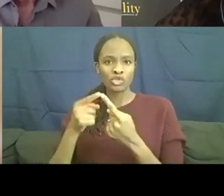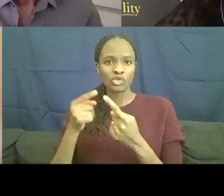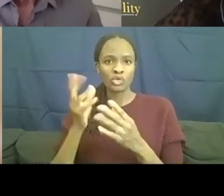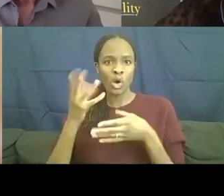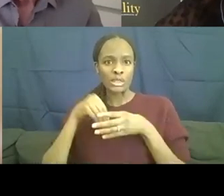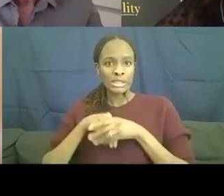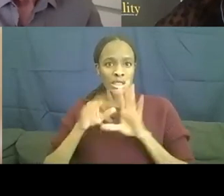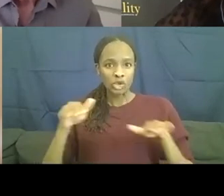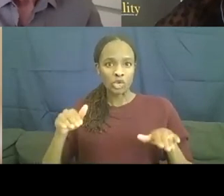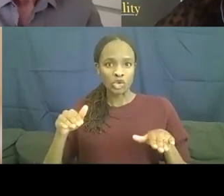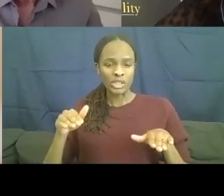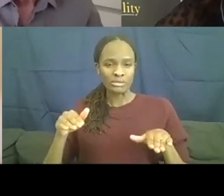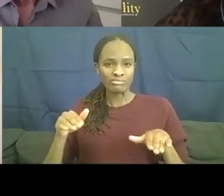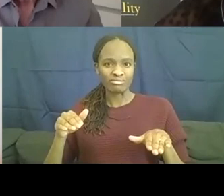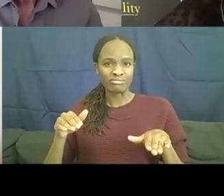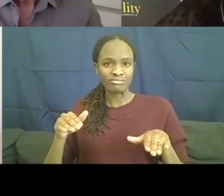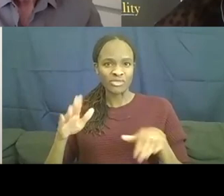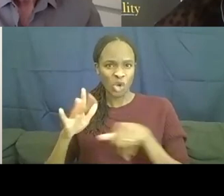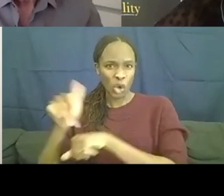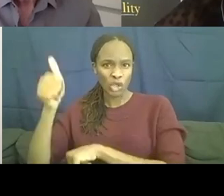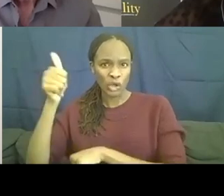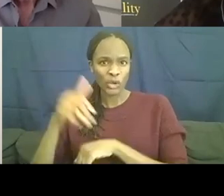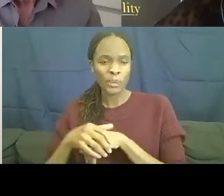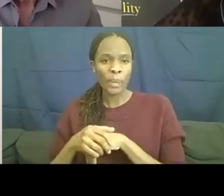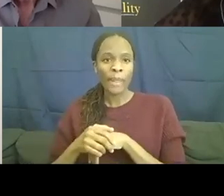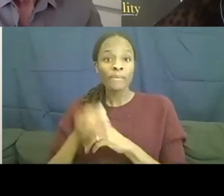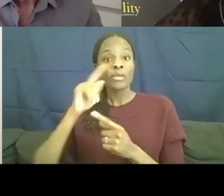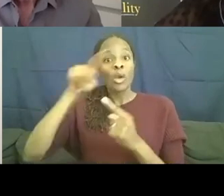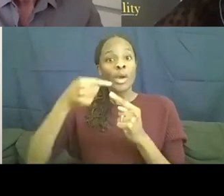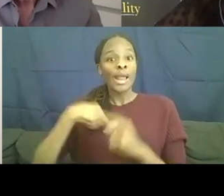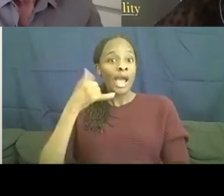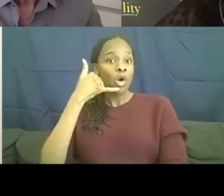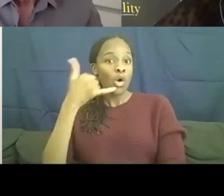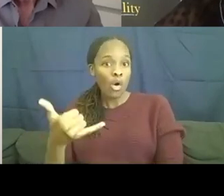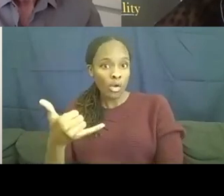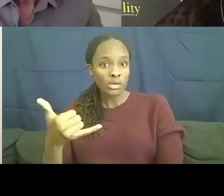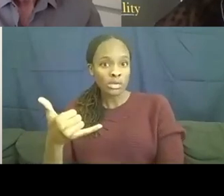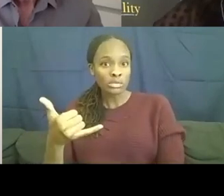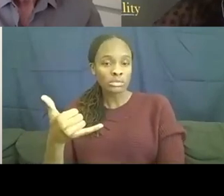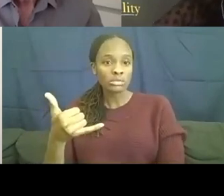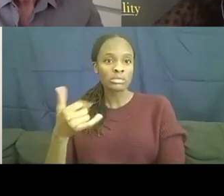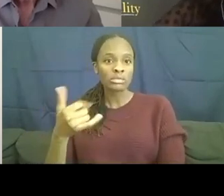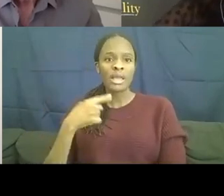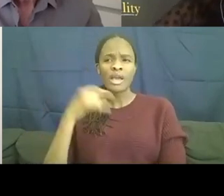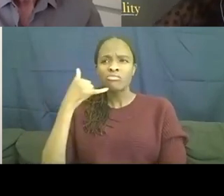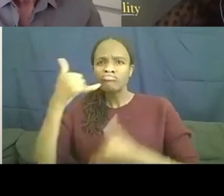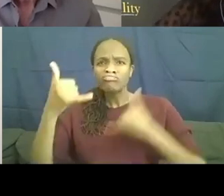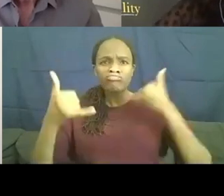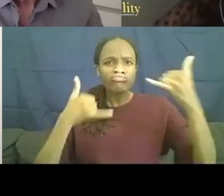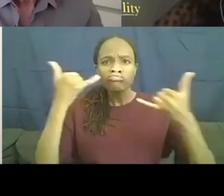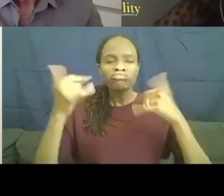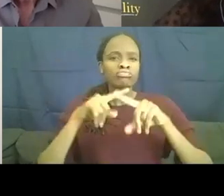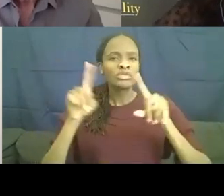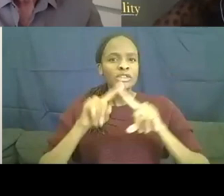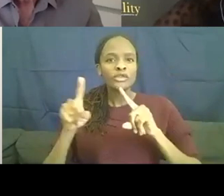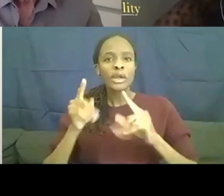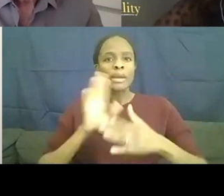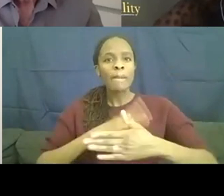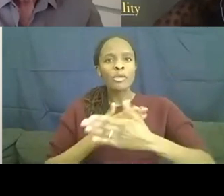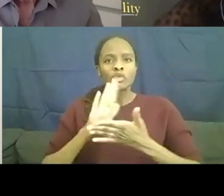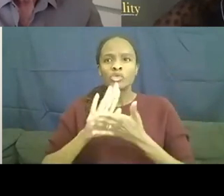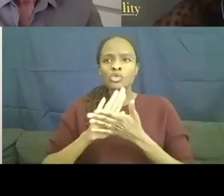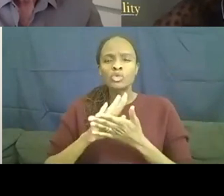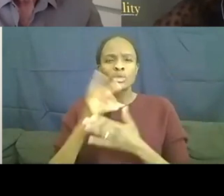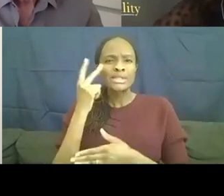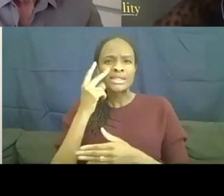And, um, when we called, when I called, I was calling different music schools to see, you know, which music